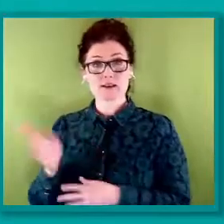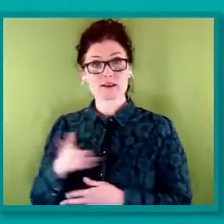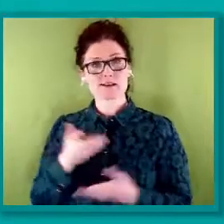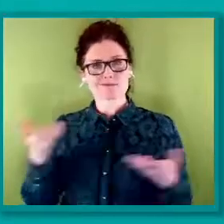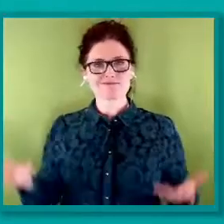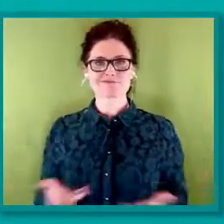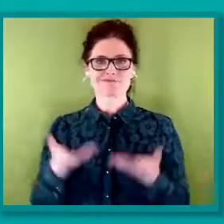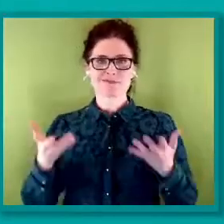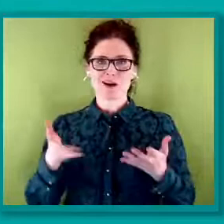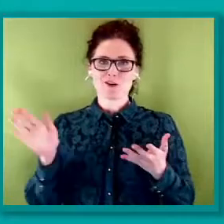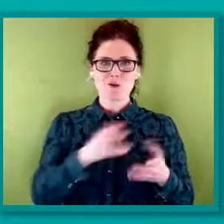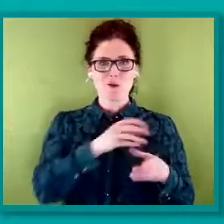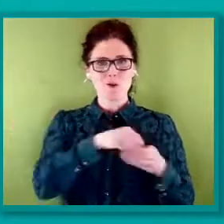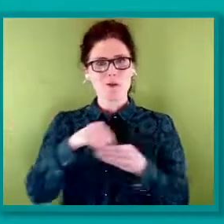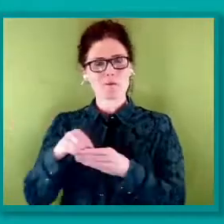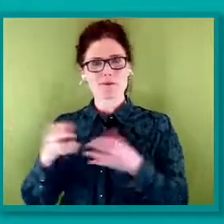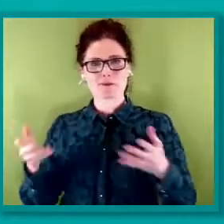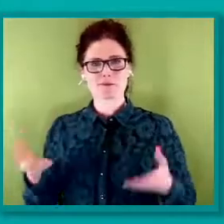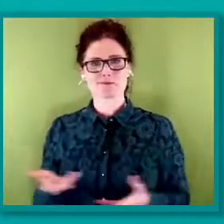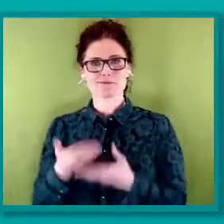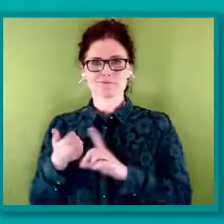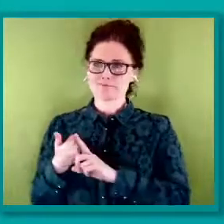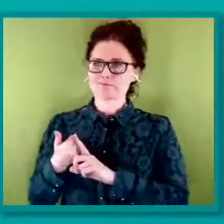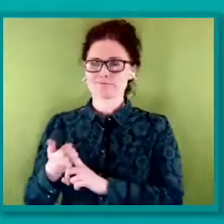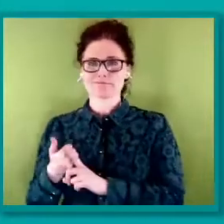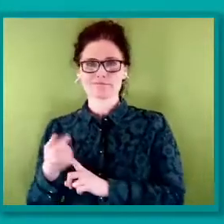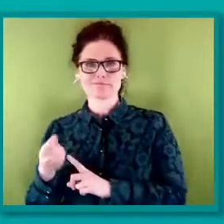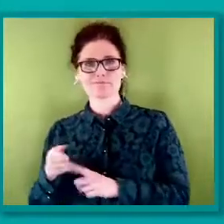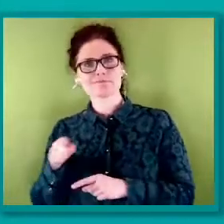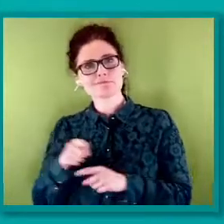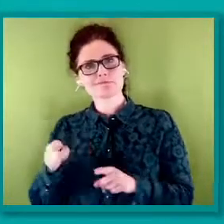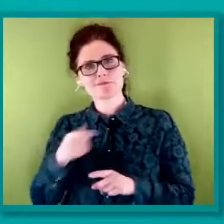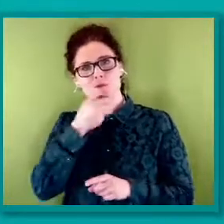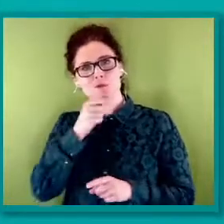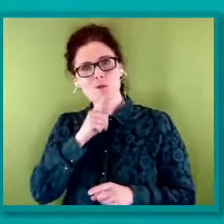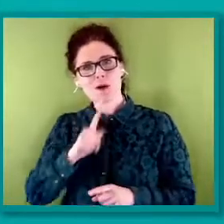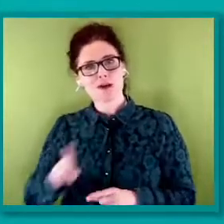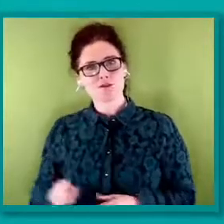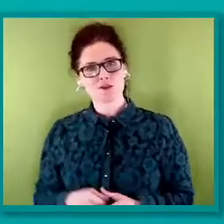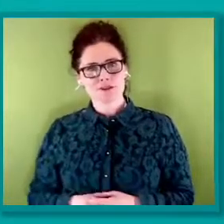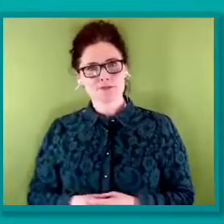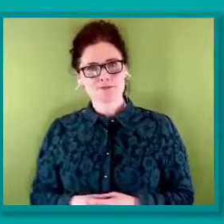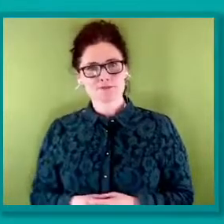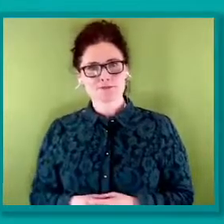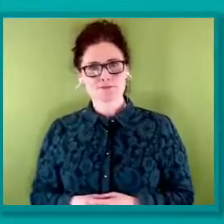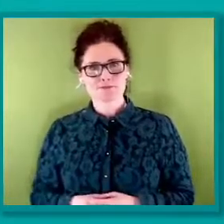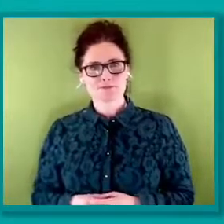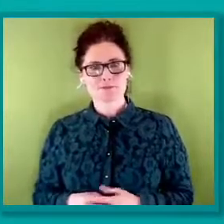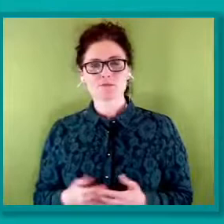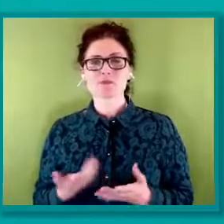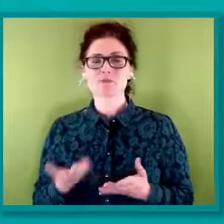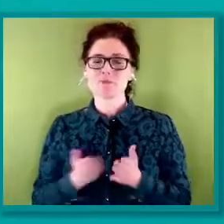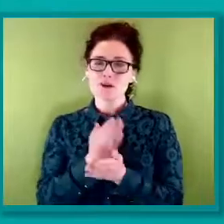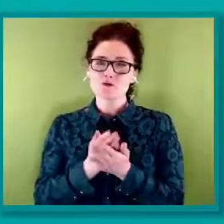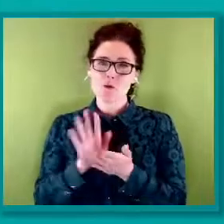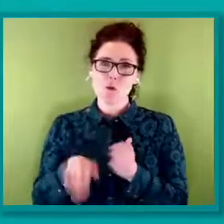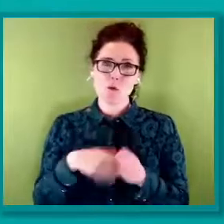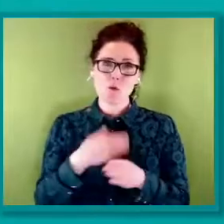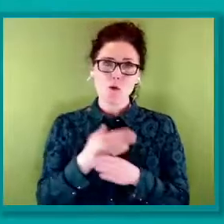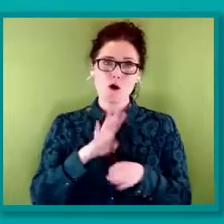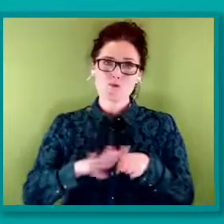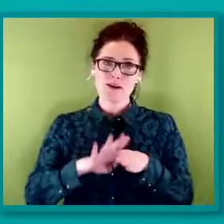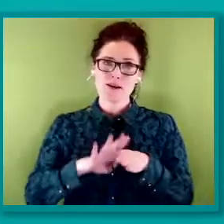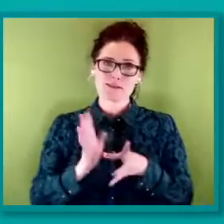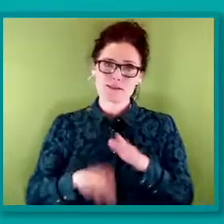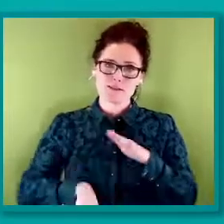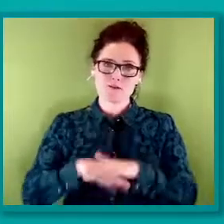and to making workplace policies and practices fully inclusive for all. We have started by creating accessible online training